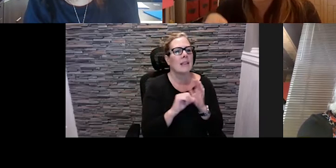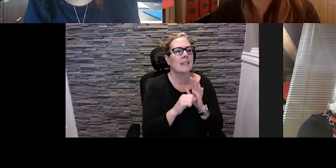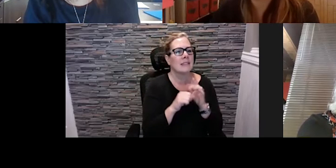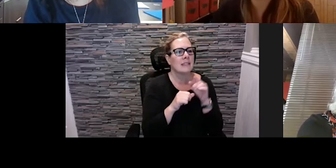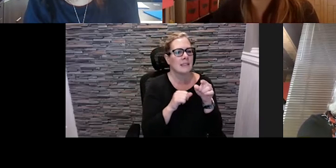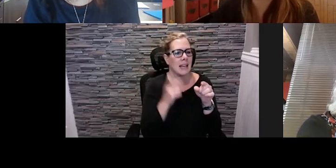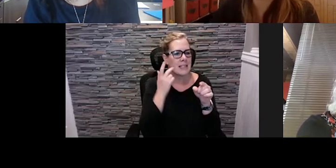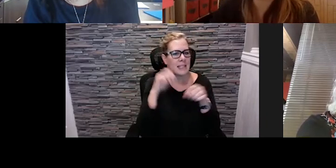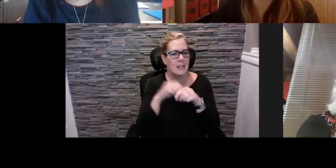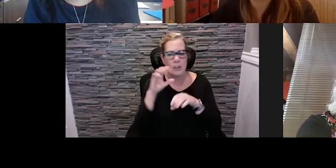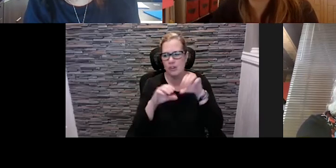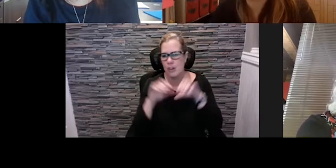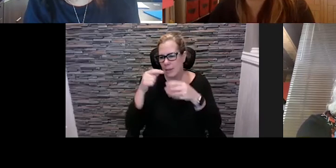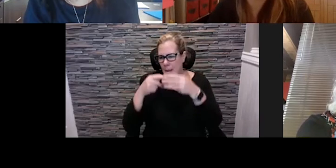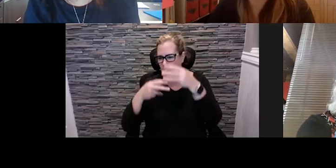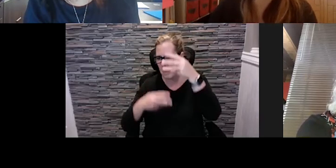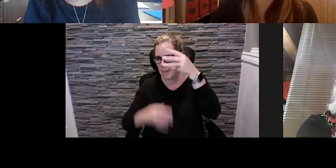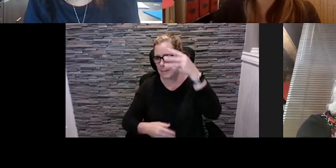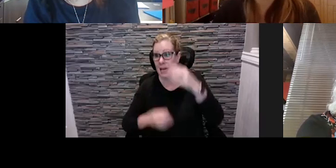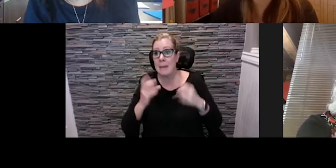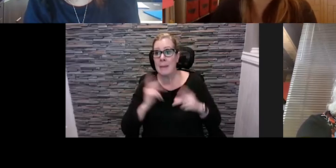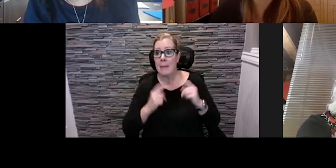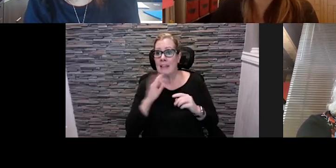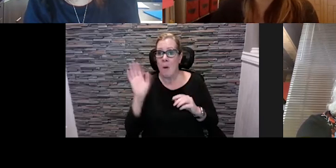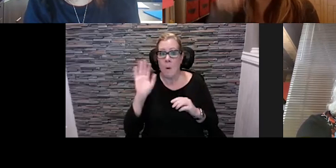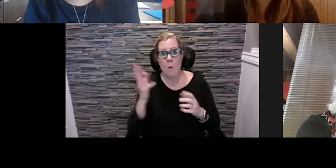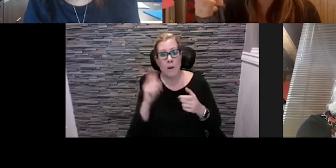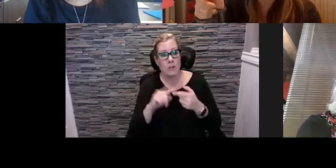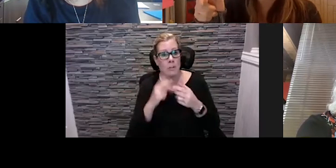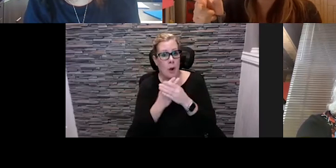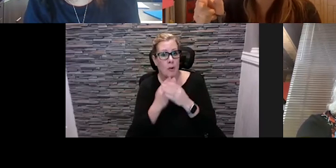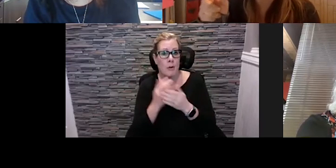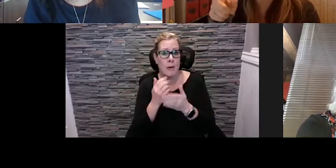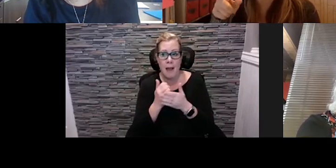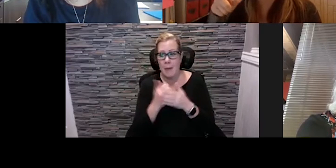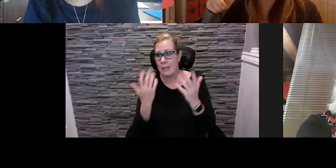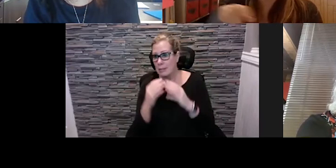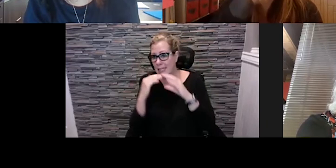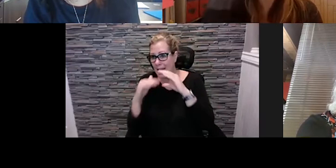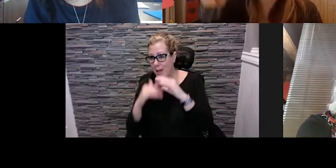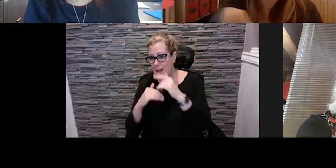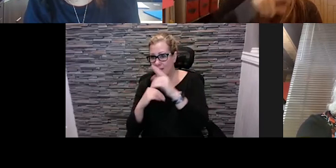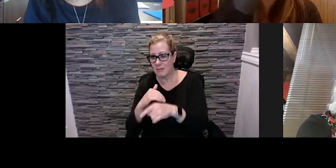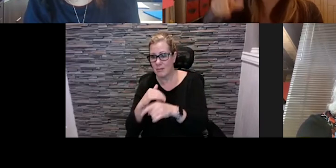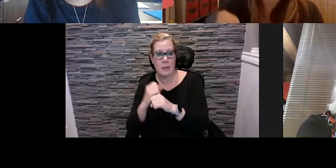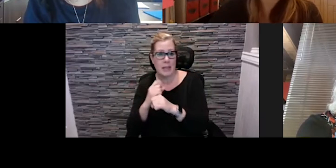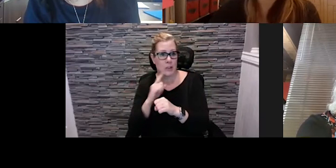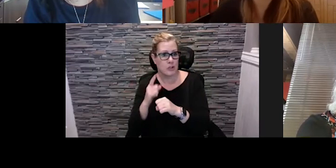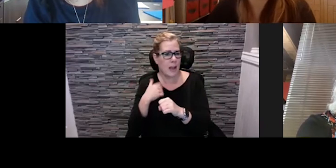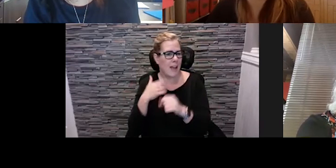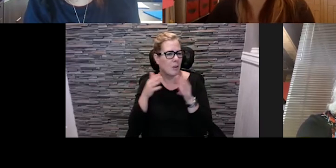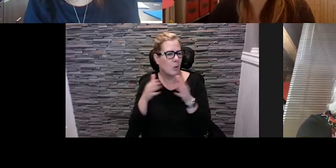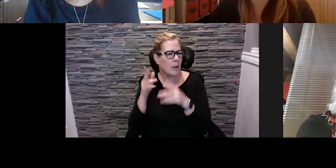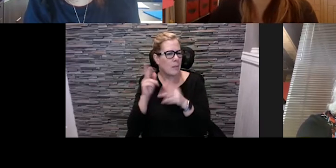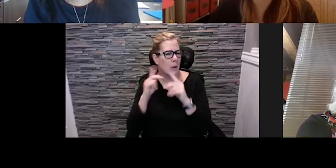in the chat box there's a number of people who have said hey we'd love to help or partner up here's my email so just making sure that there's a way that